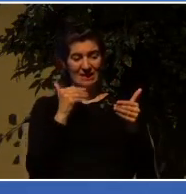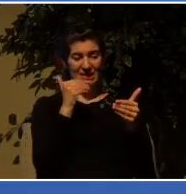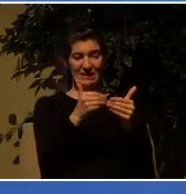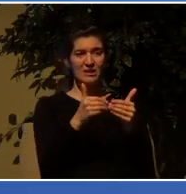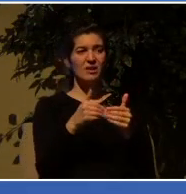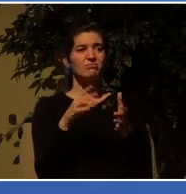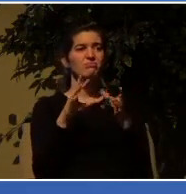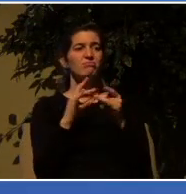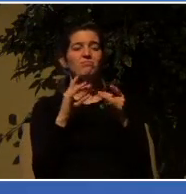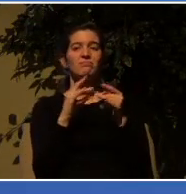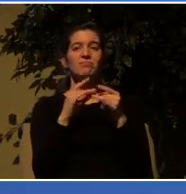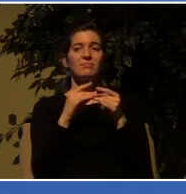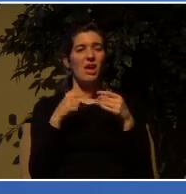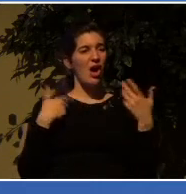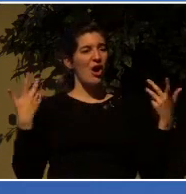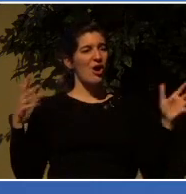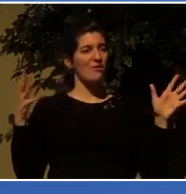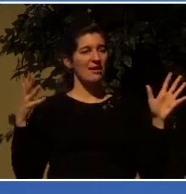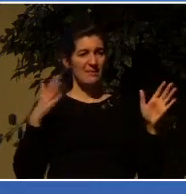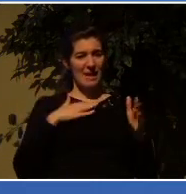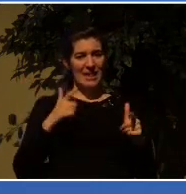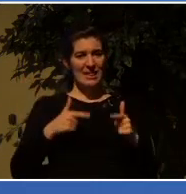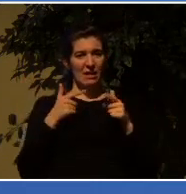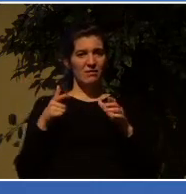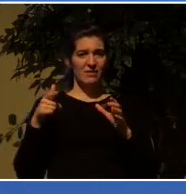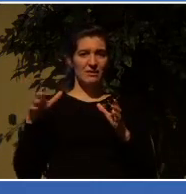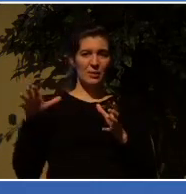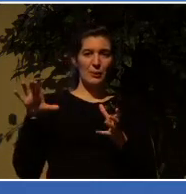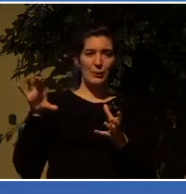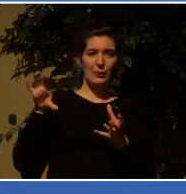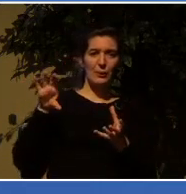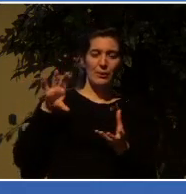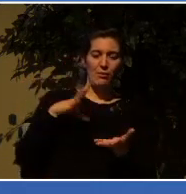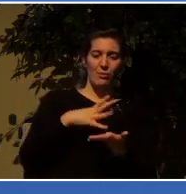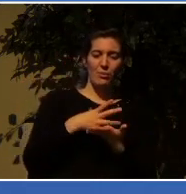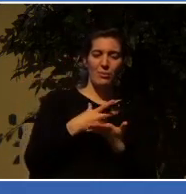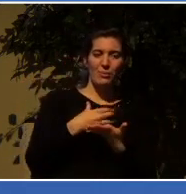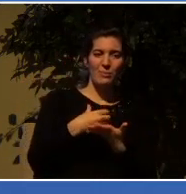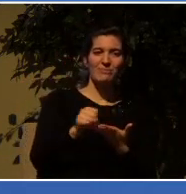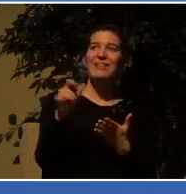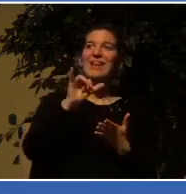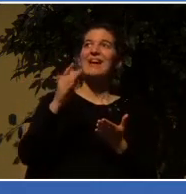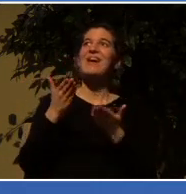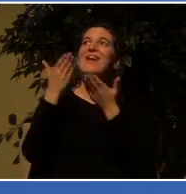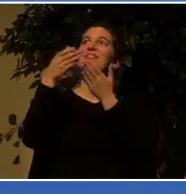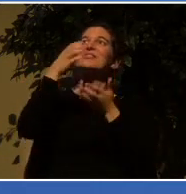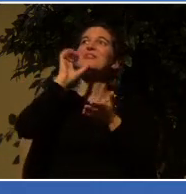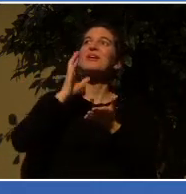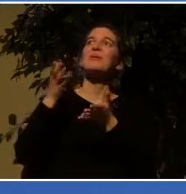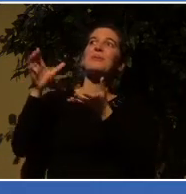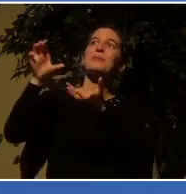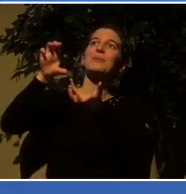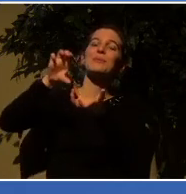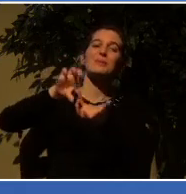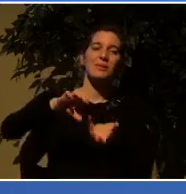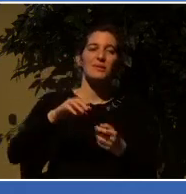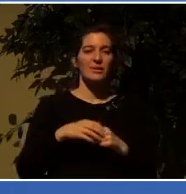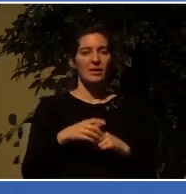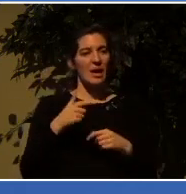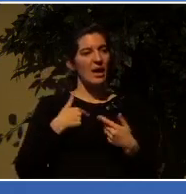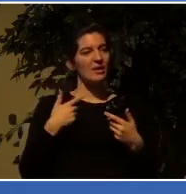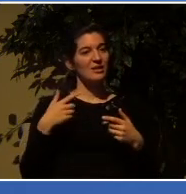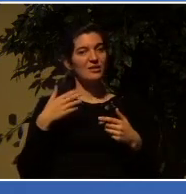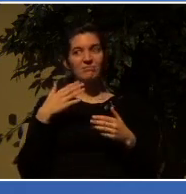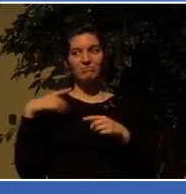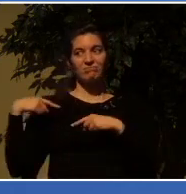out like a drink offering and the time has come for my departure I have fought the good fight I have finished the